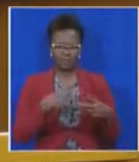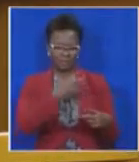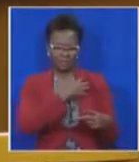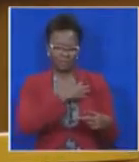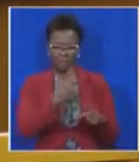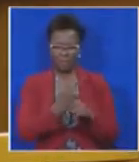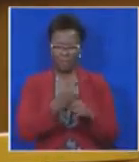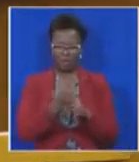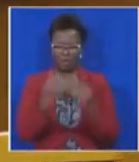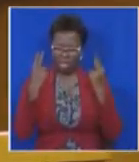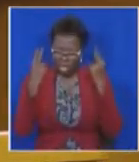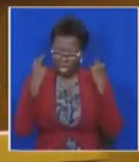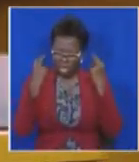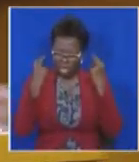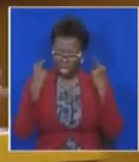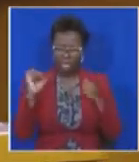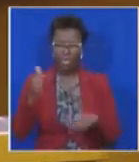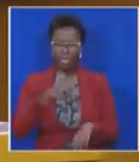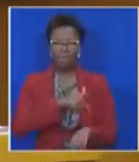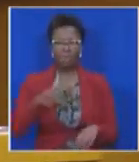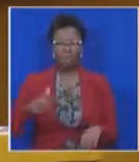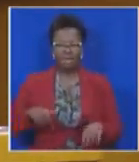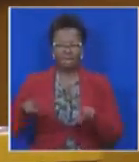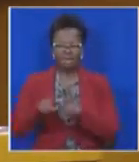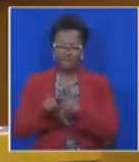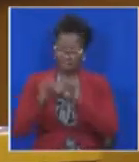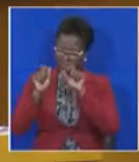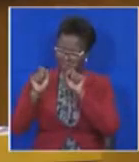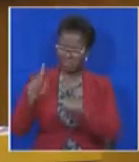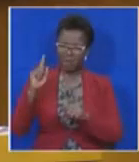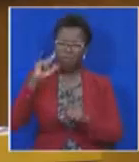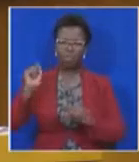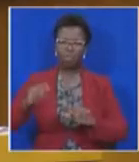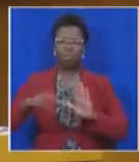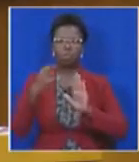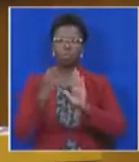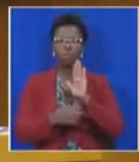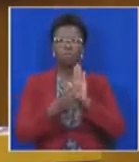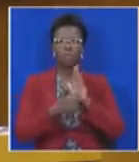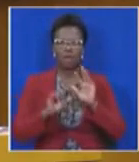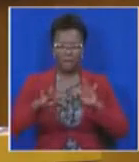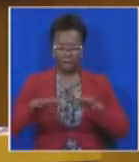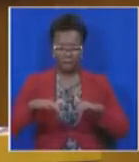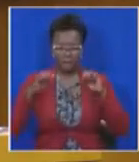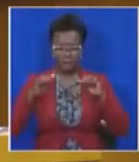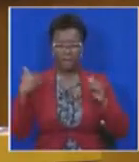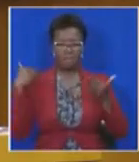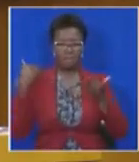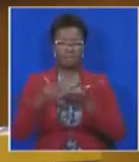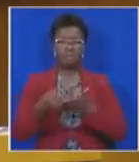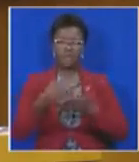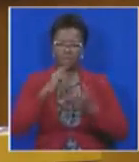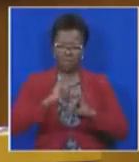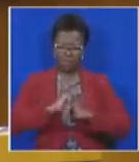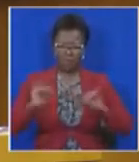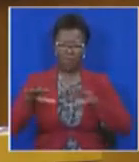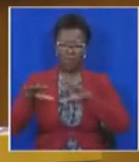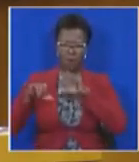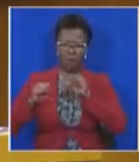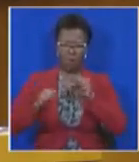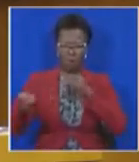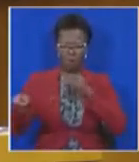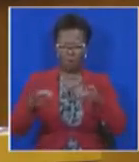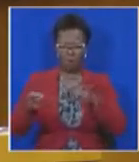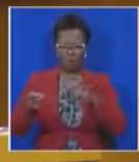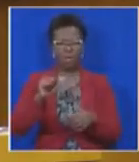master and who broke their oath of office, a parliament that has failed through the tyranny of an ANC majority to